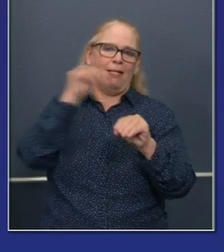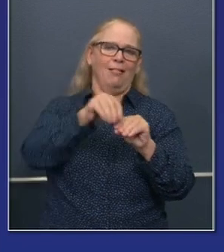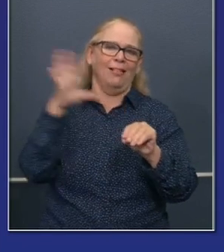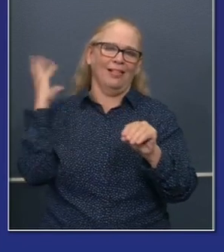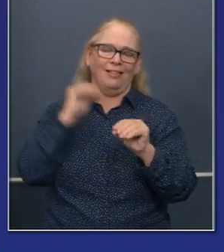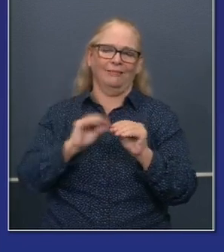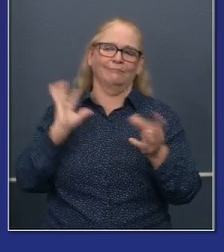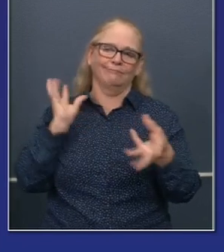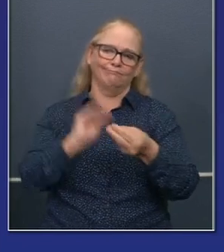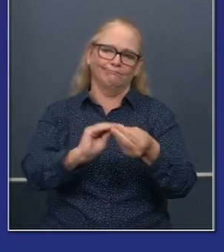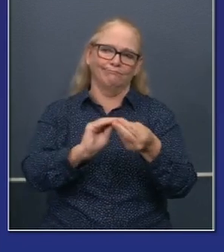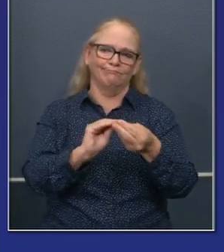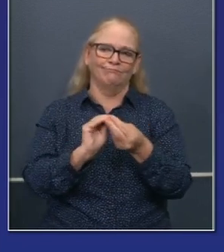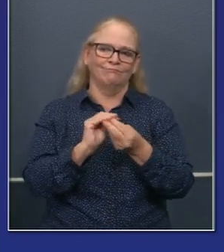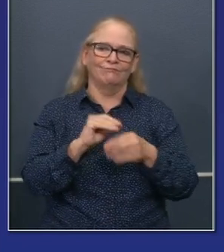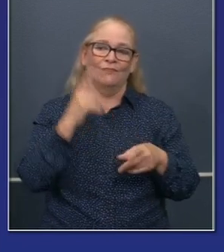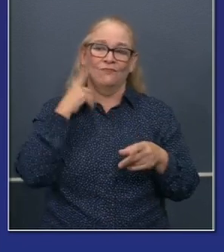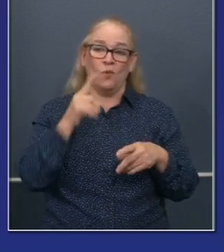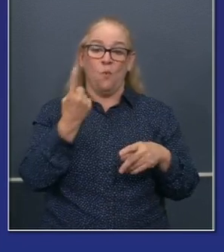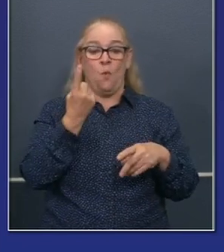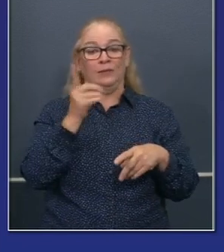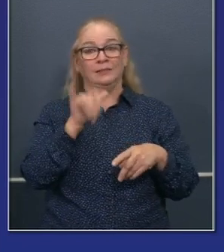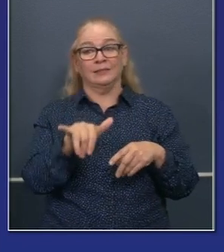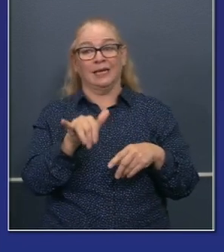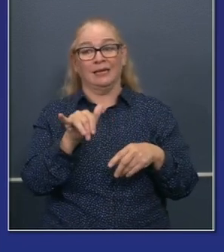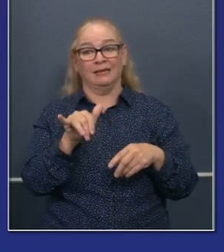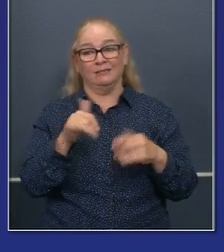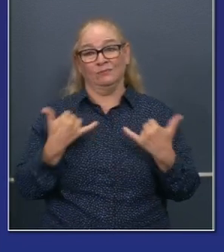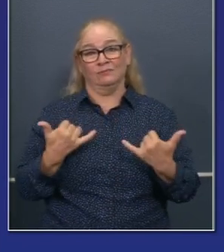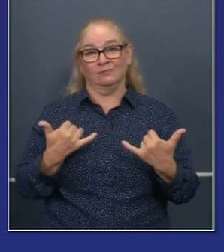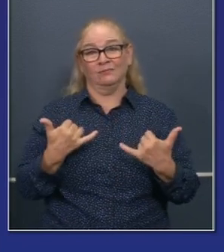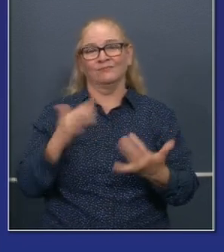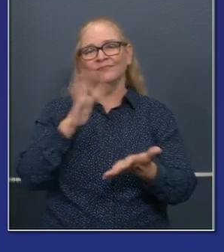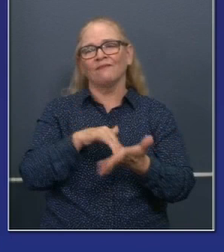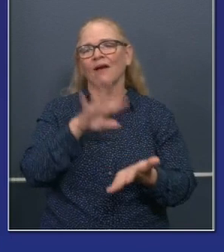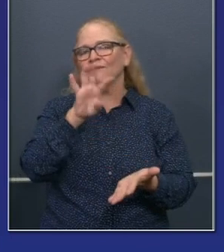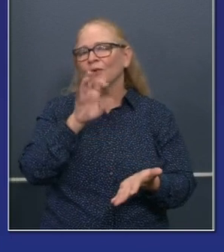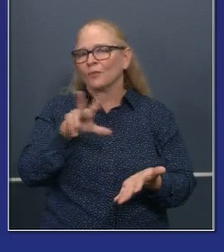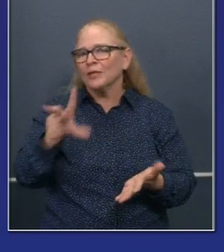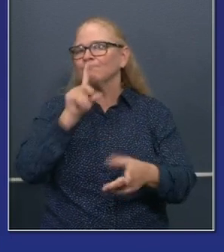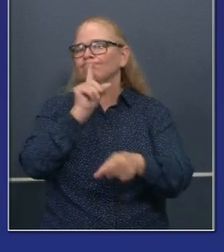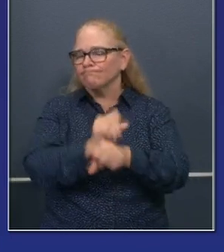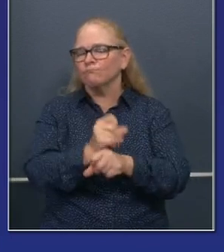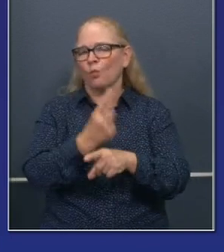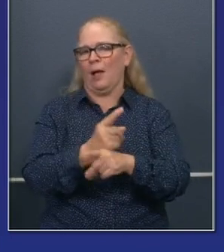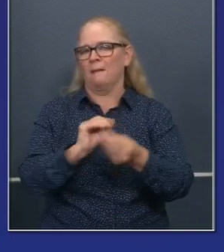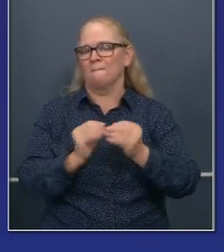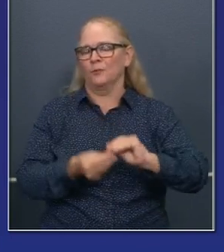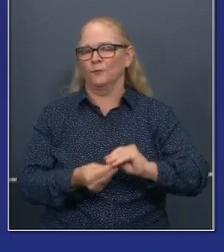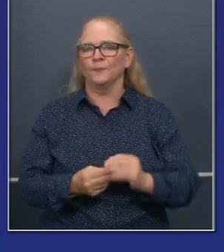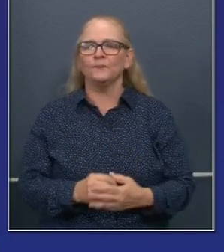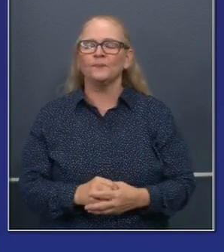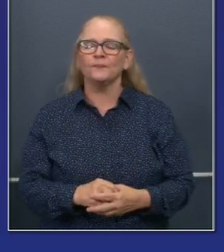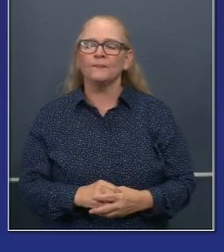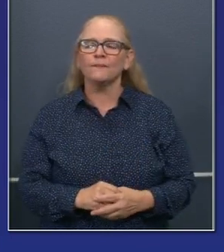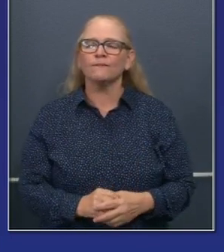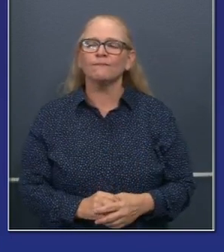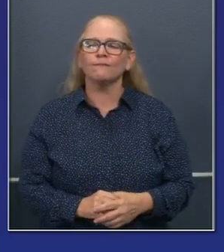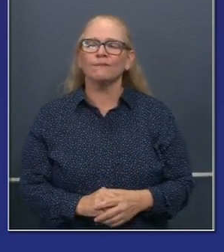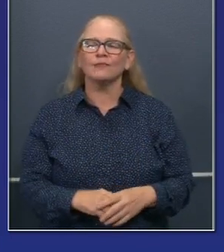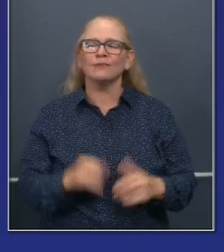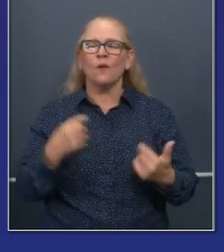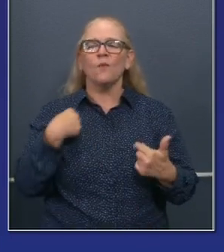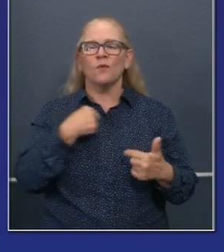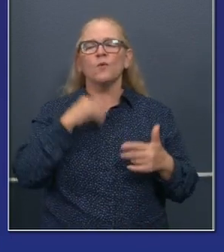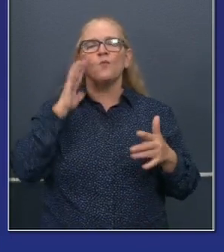brand new positivity rate out there for everybody. Uh, but no, all that is happening, happening on the schedule, uh, that, uh,